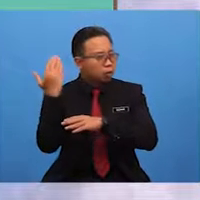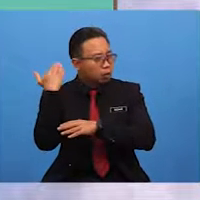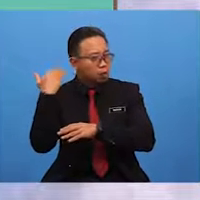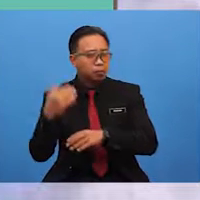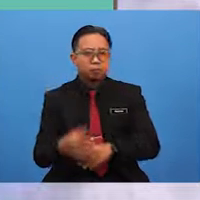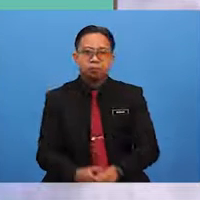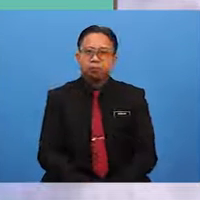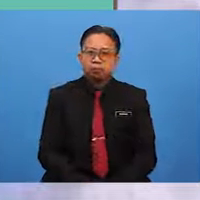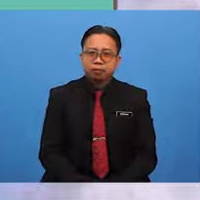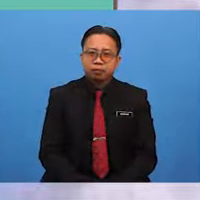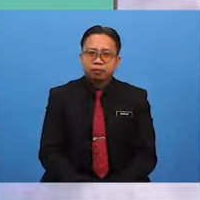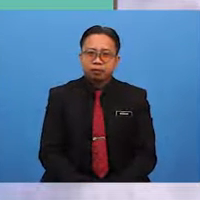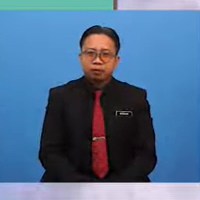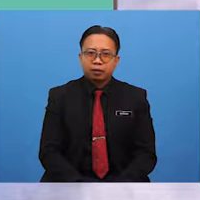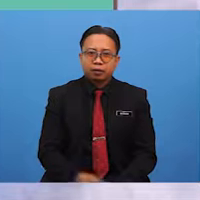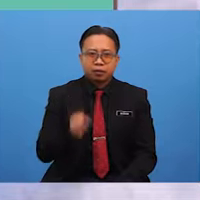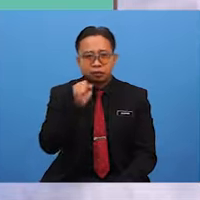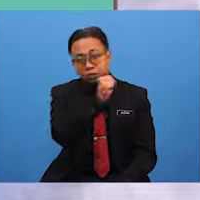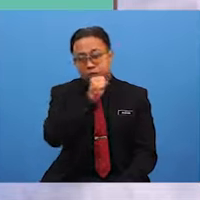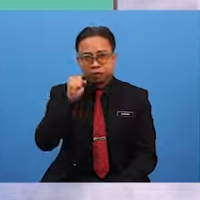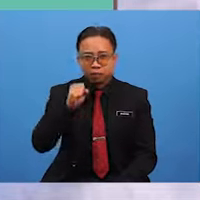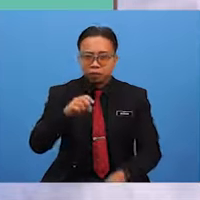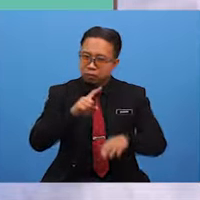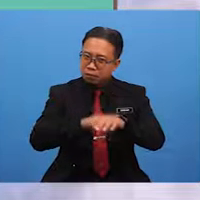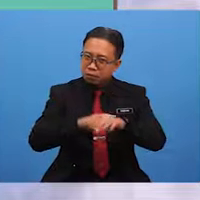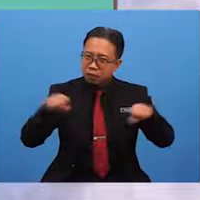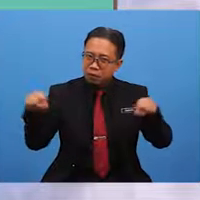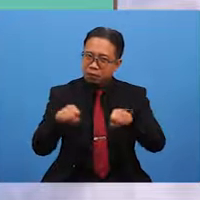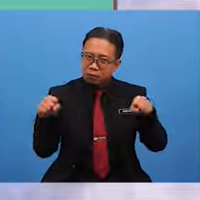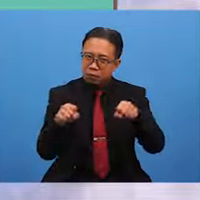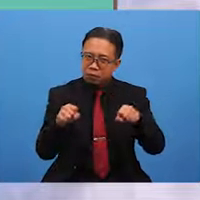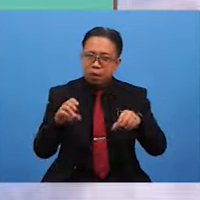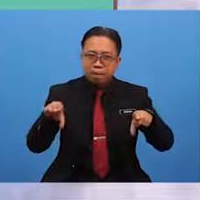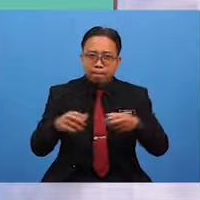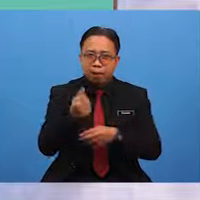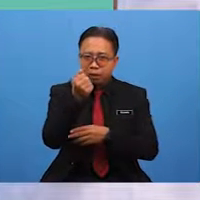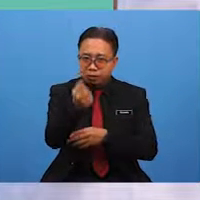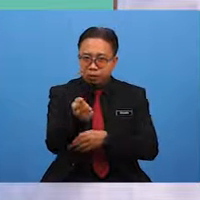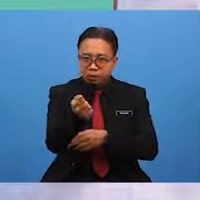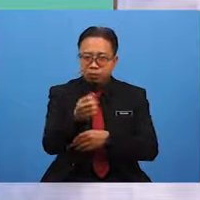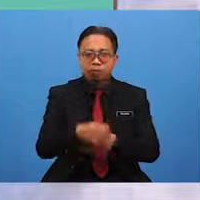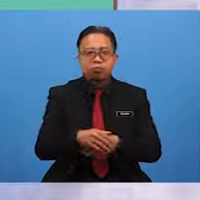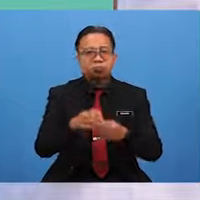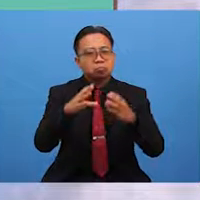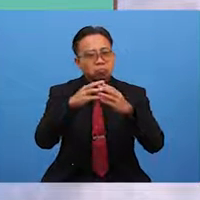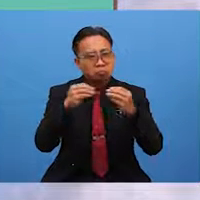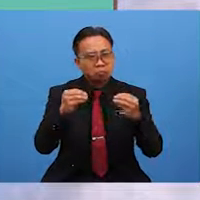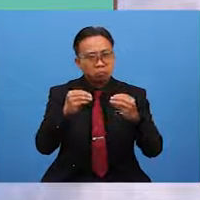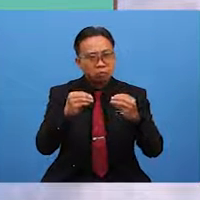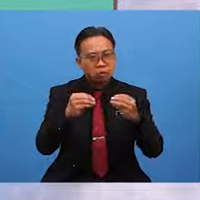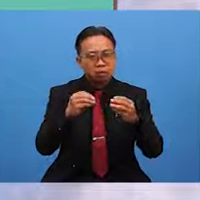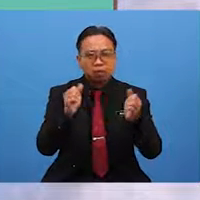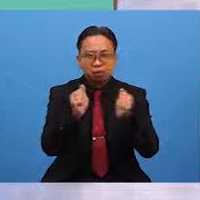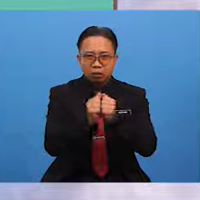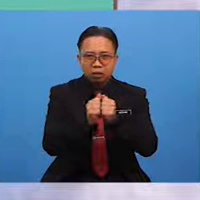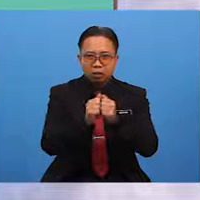Ouch! Singing while cooking in the kitchen will make you end up with a much